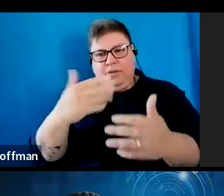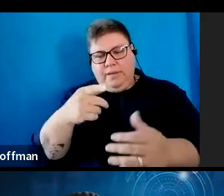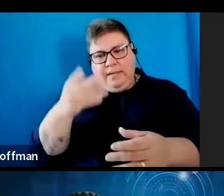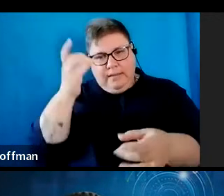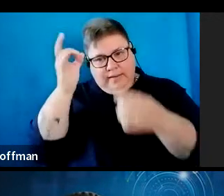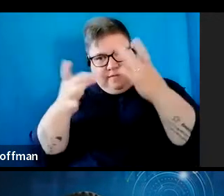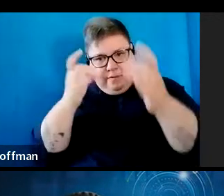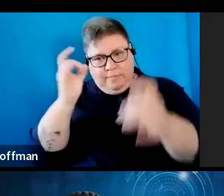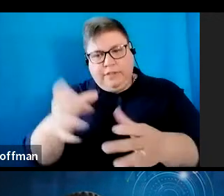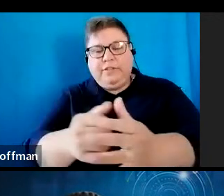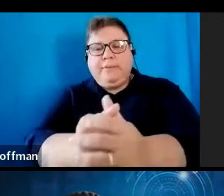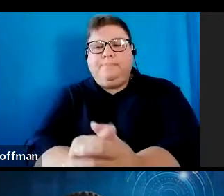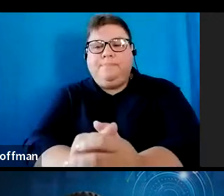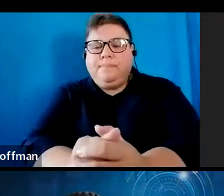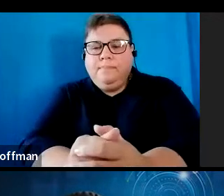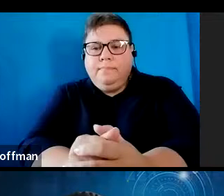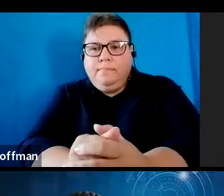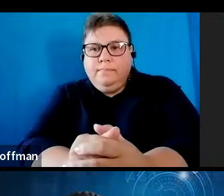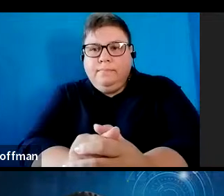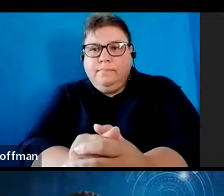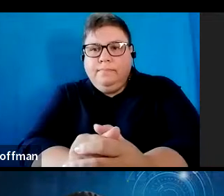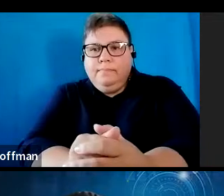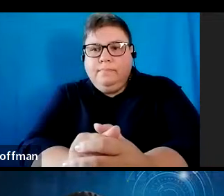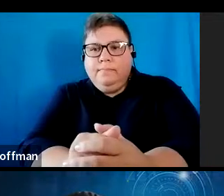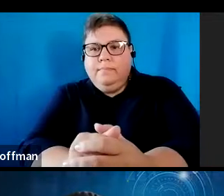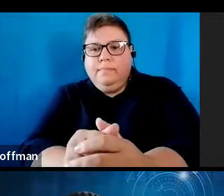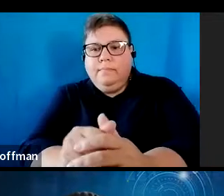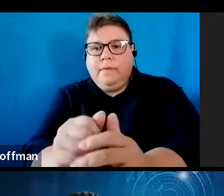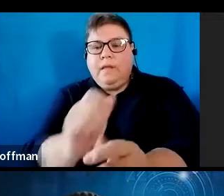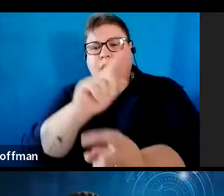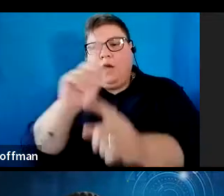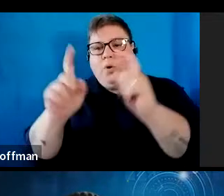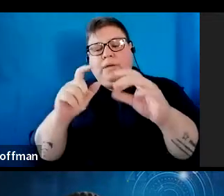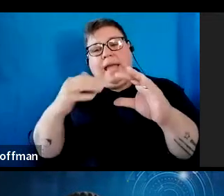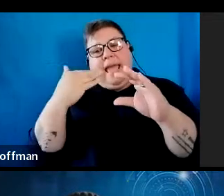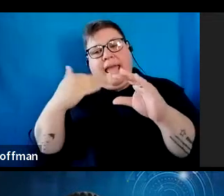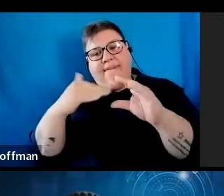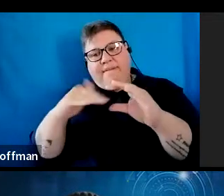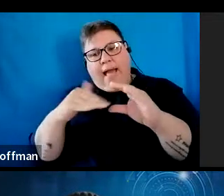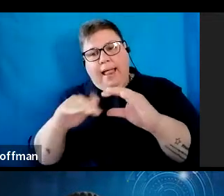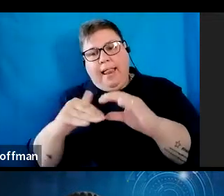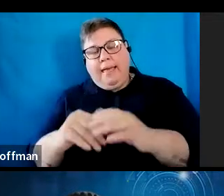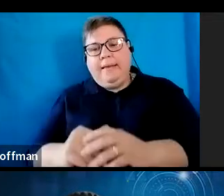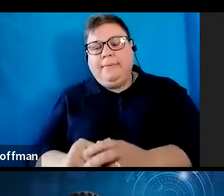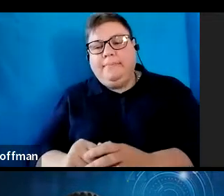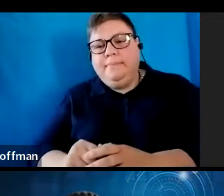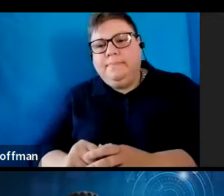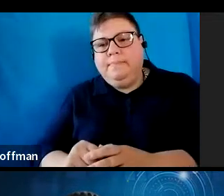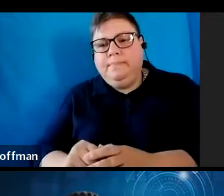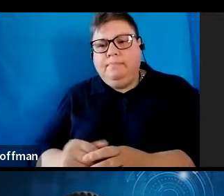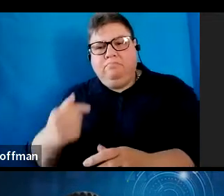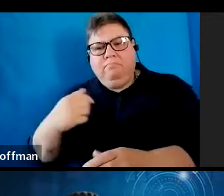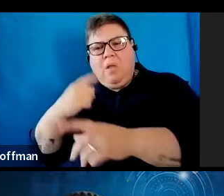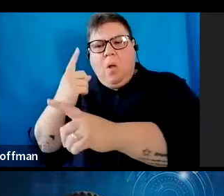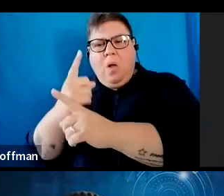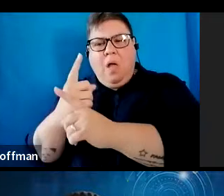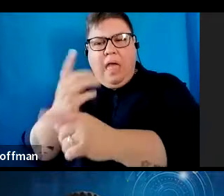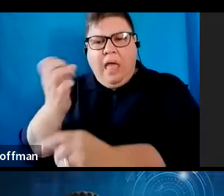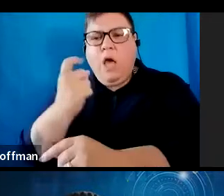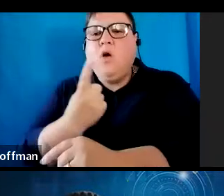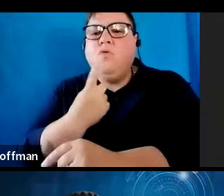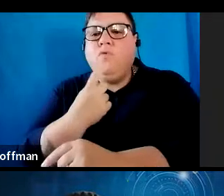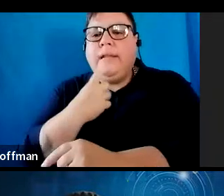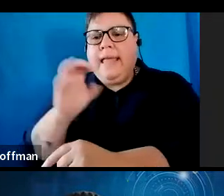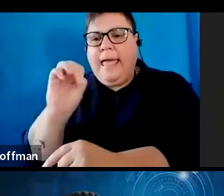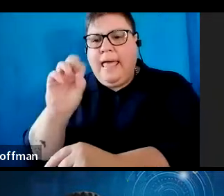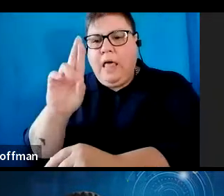explanation. Our next question is e-filing related. It reads, I get an error, a red error message.